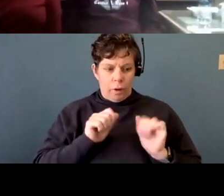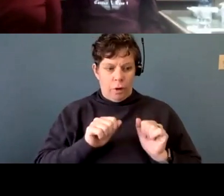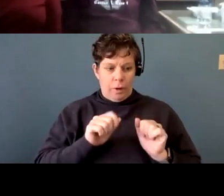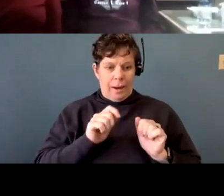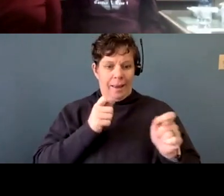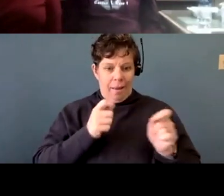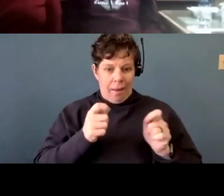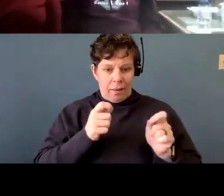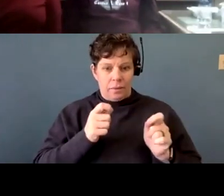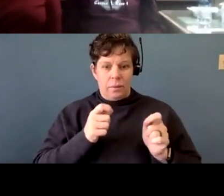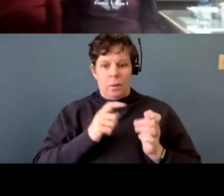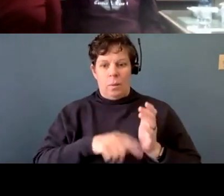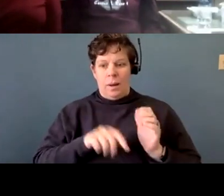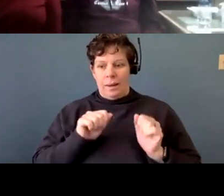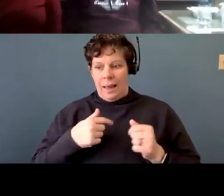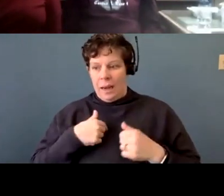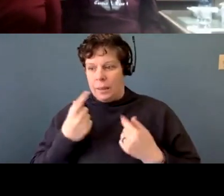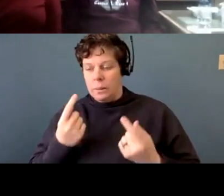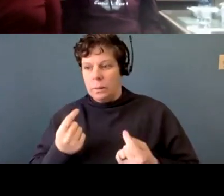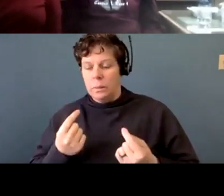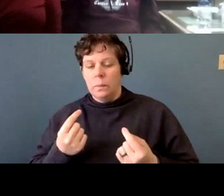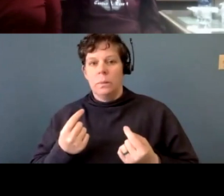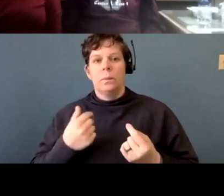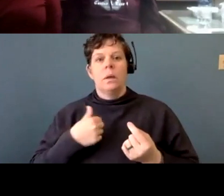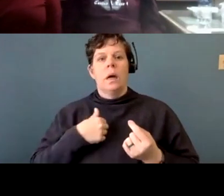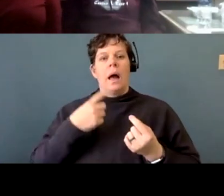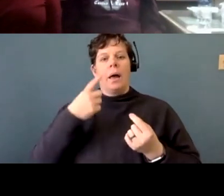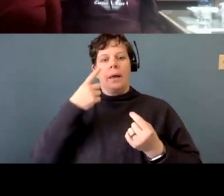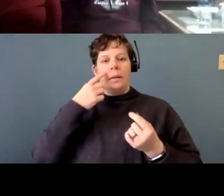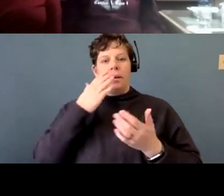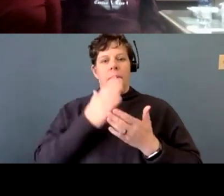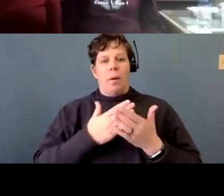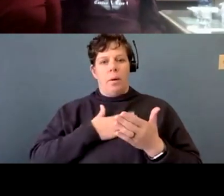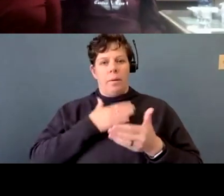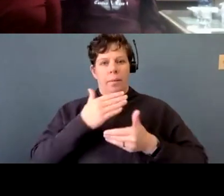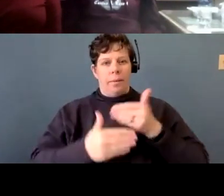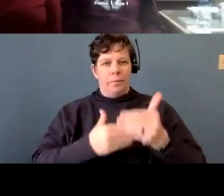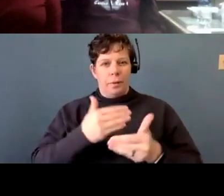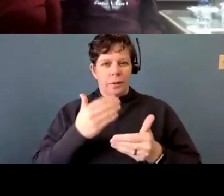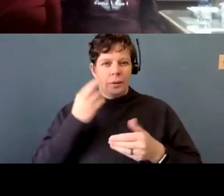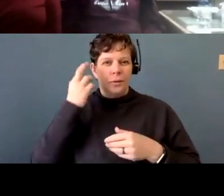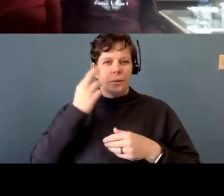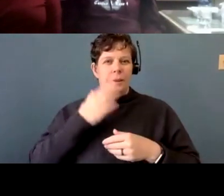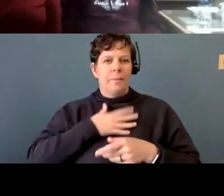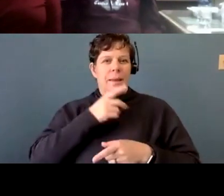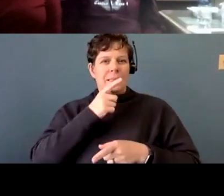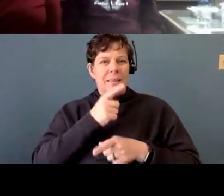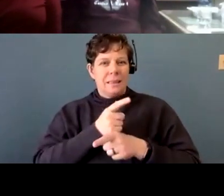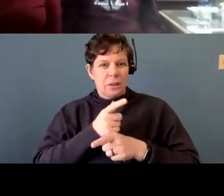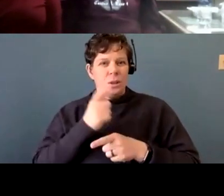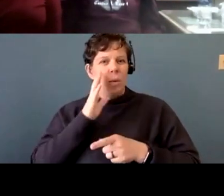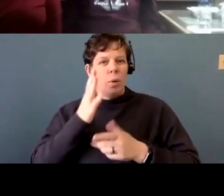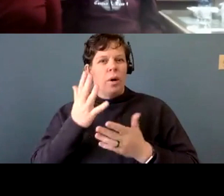And I think part of the process for me was realizing that, um, my sister would have wanted me to go on to college.